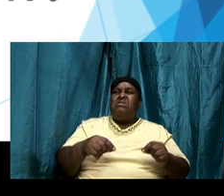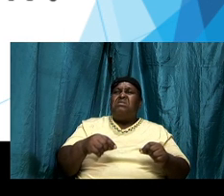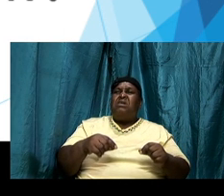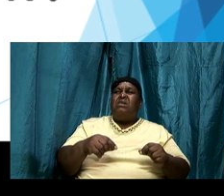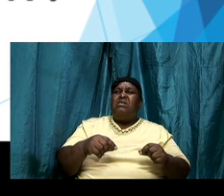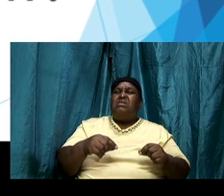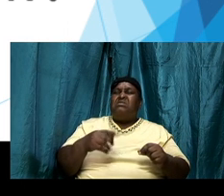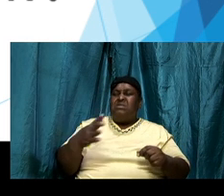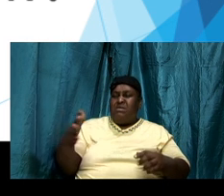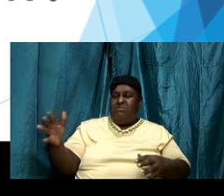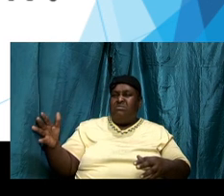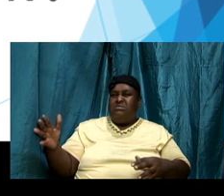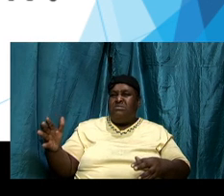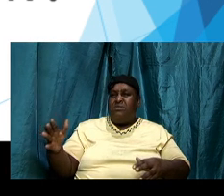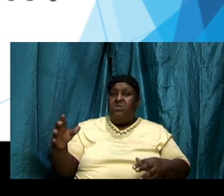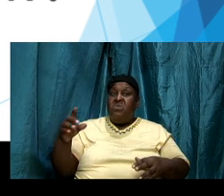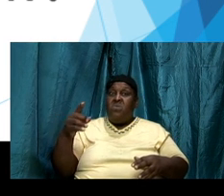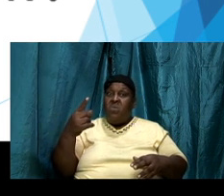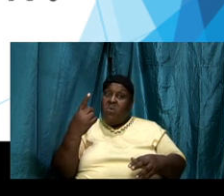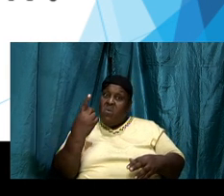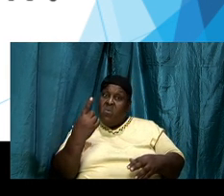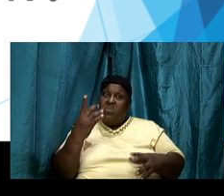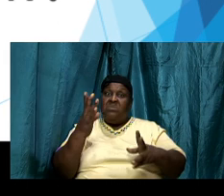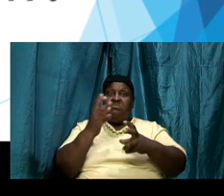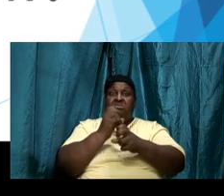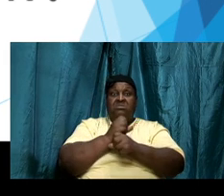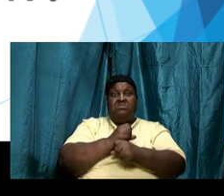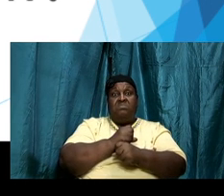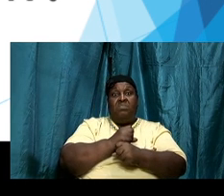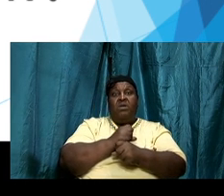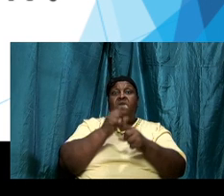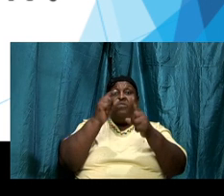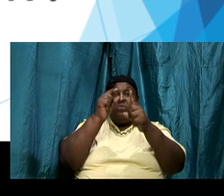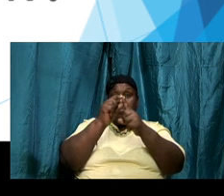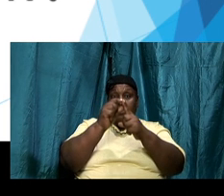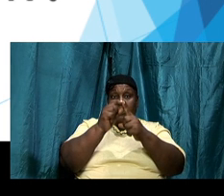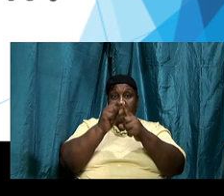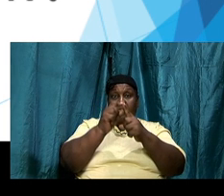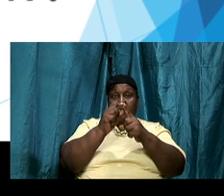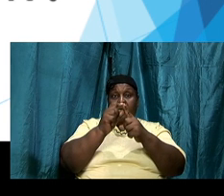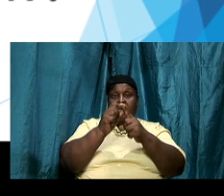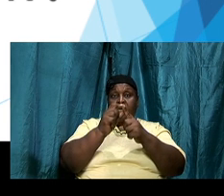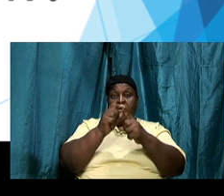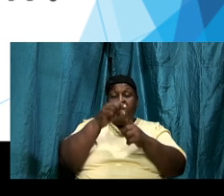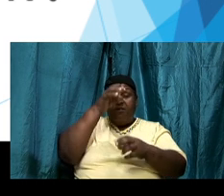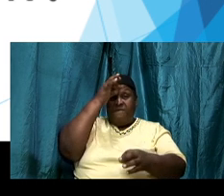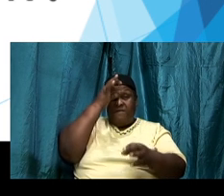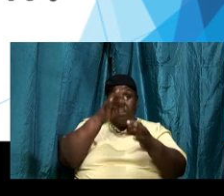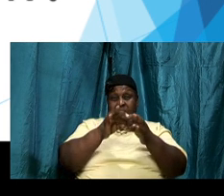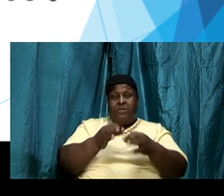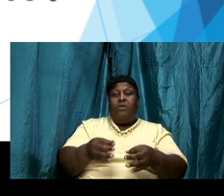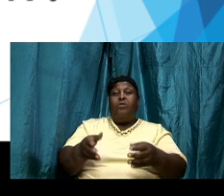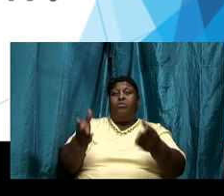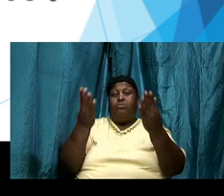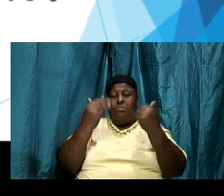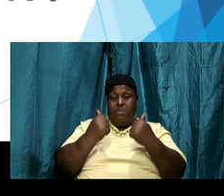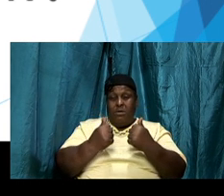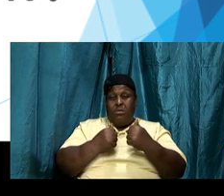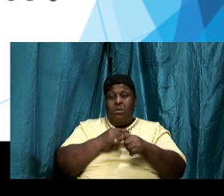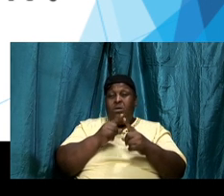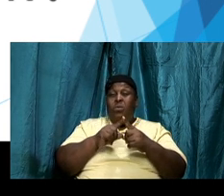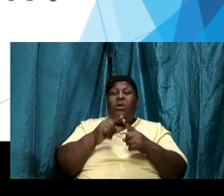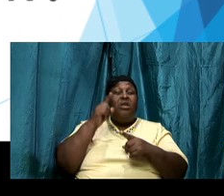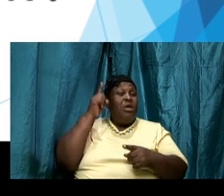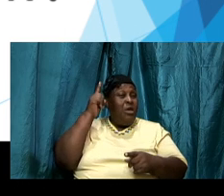takes brothers and sisters the word see it is going to come when we